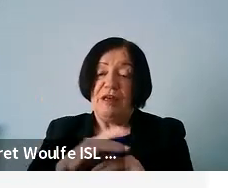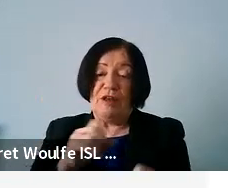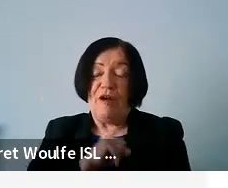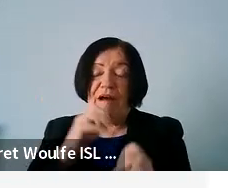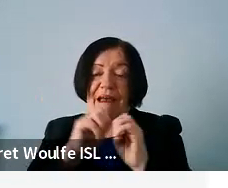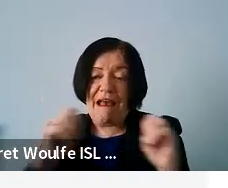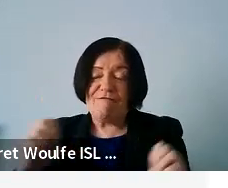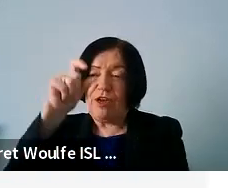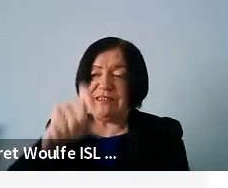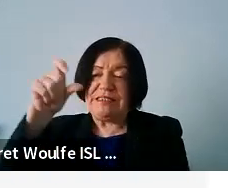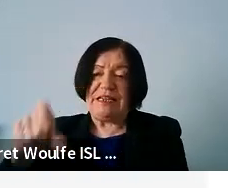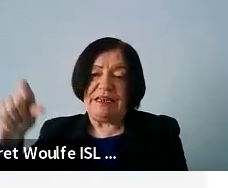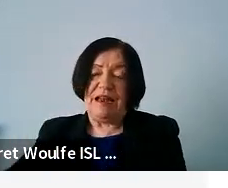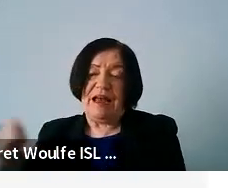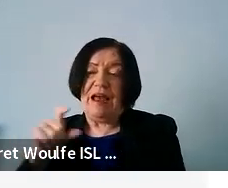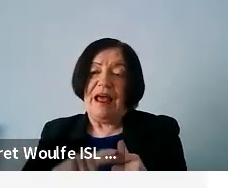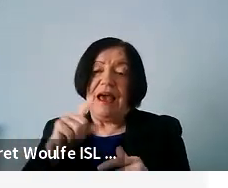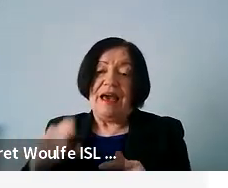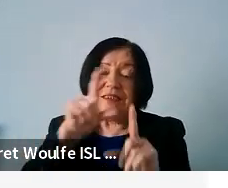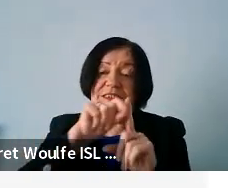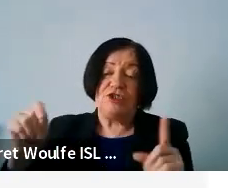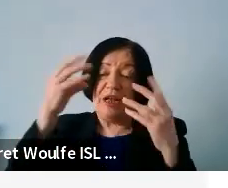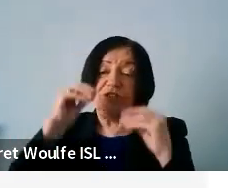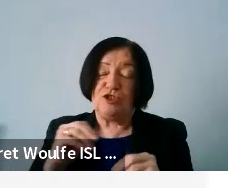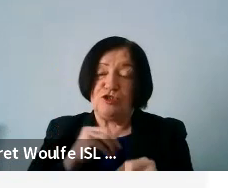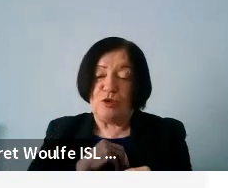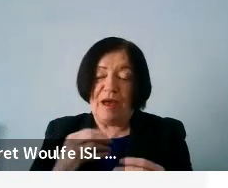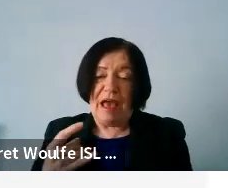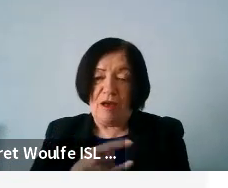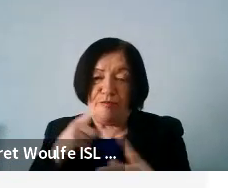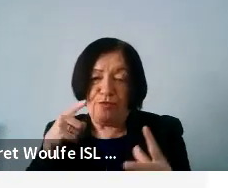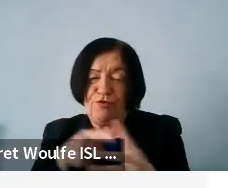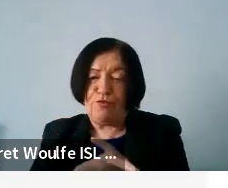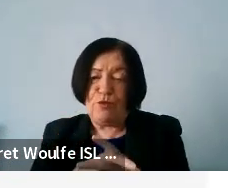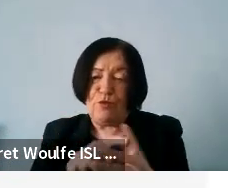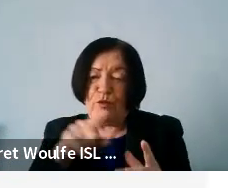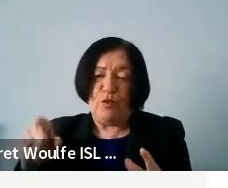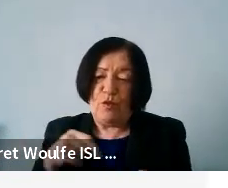every citizen has digital education and skills to navigate our digital society? Yeah.